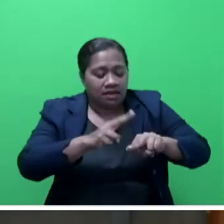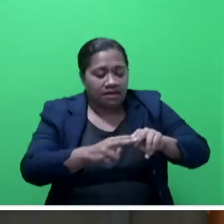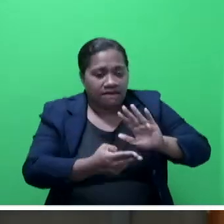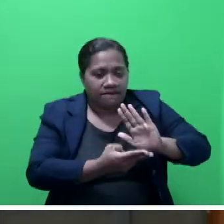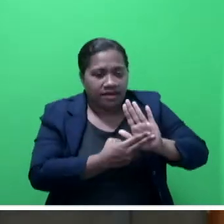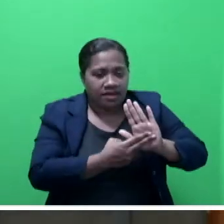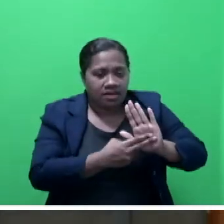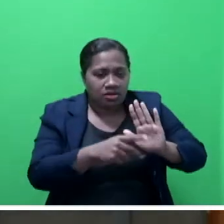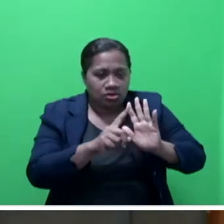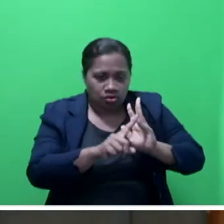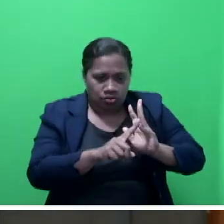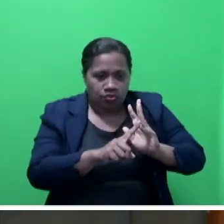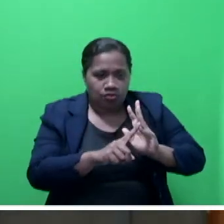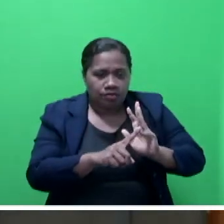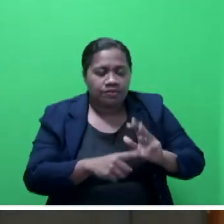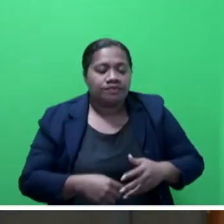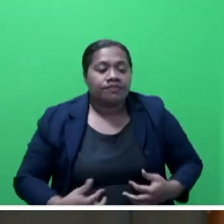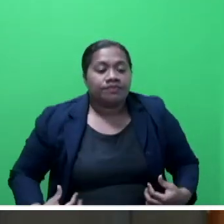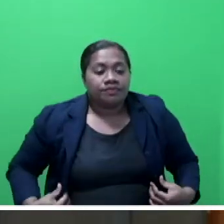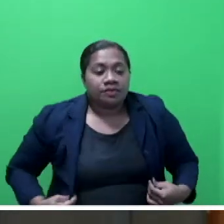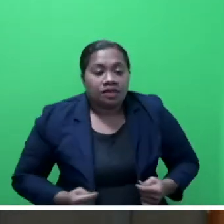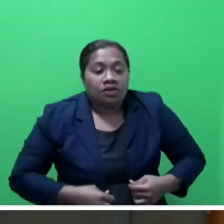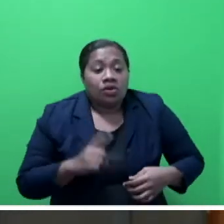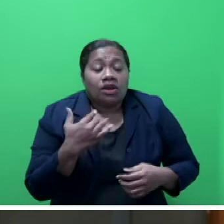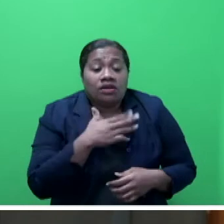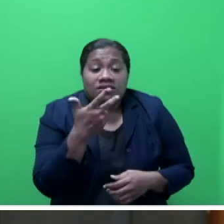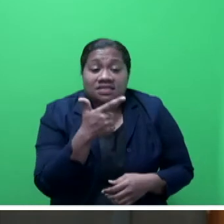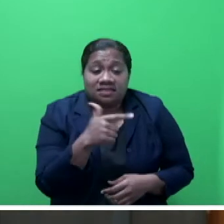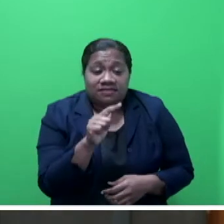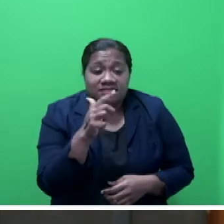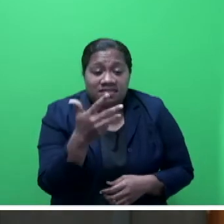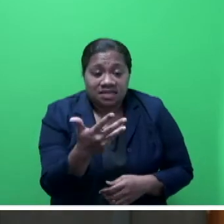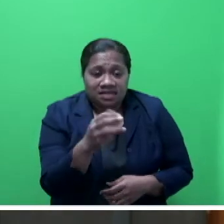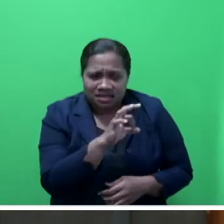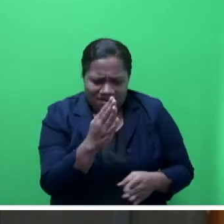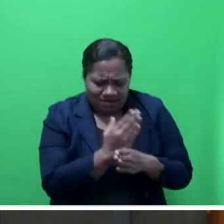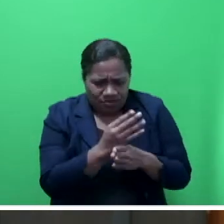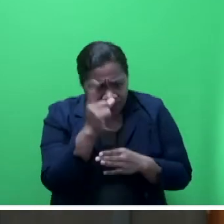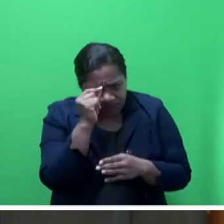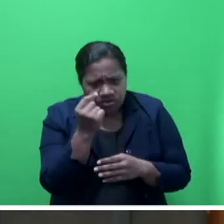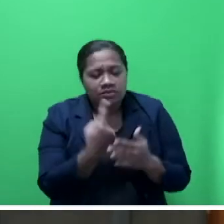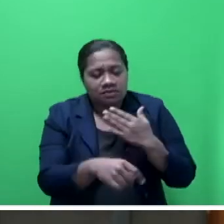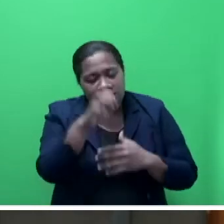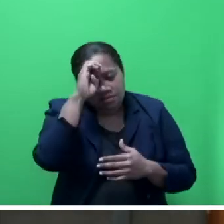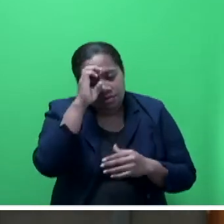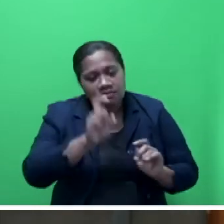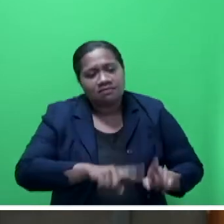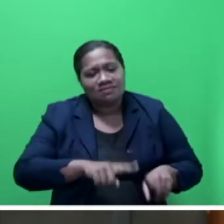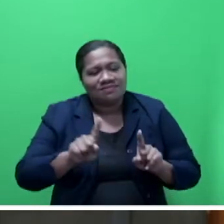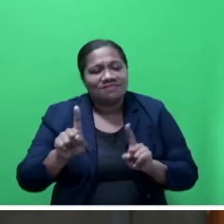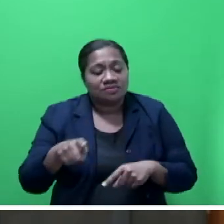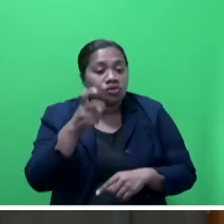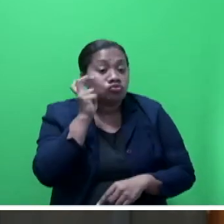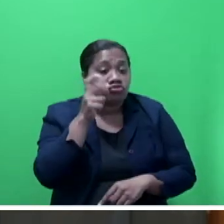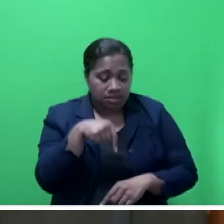A total of 179 unemployed Fijians are expected to attend, Mr Speaker Say, the first phase of the training this month